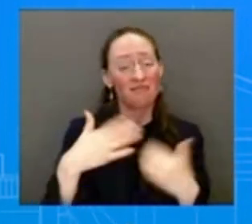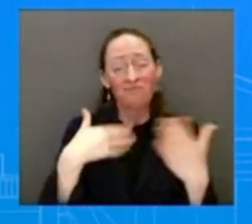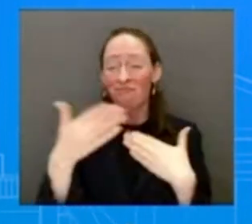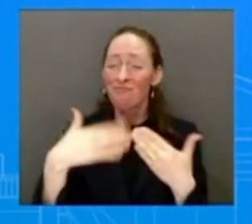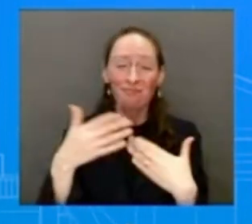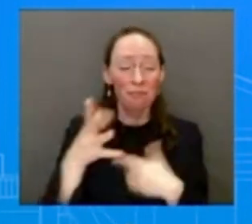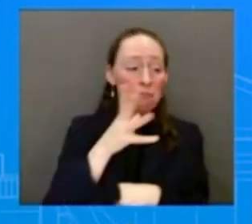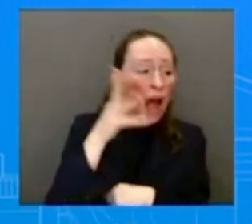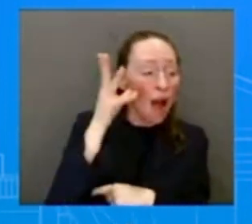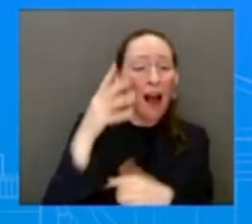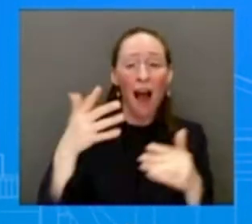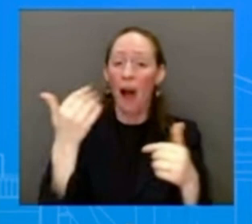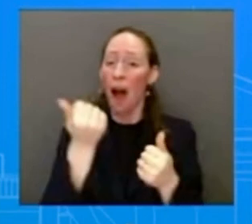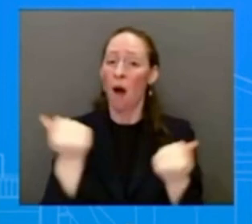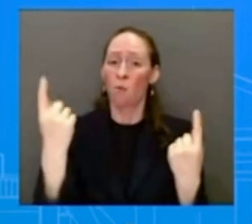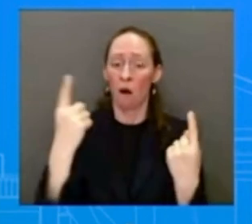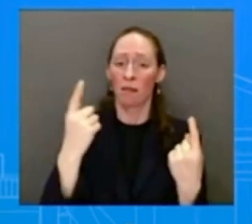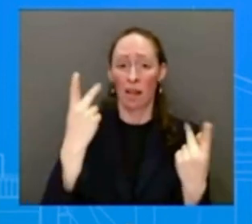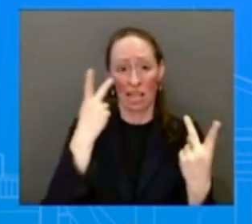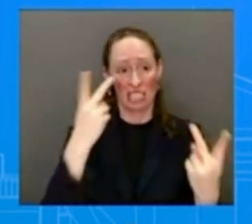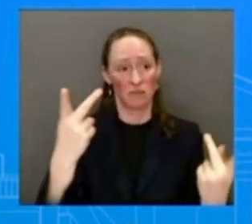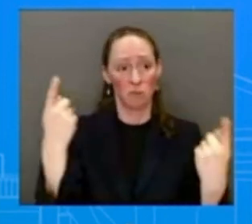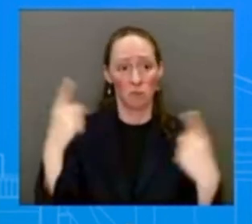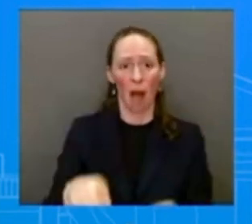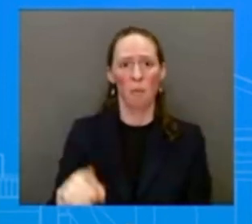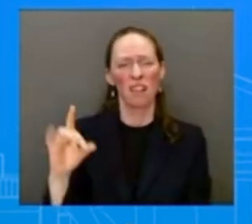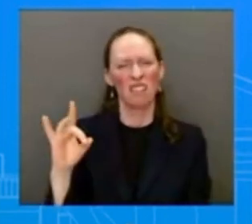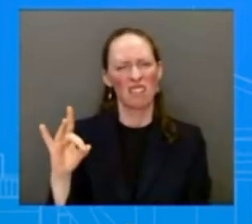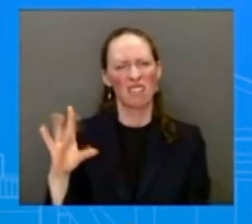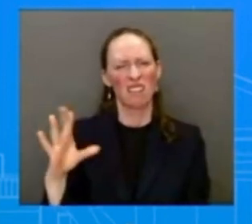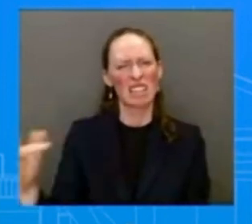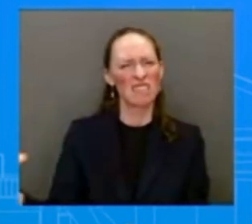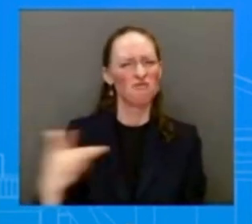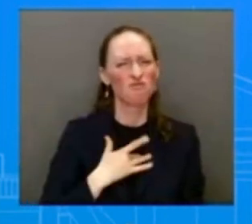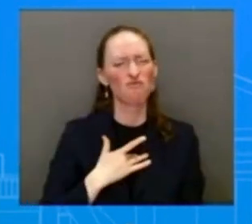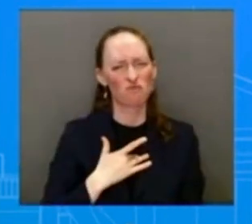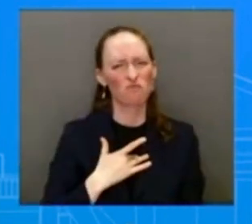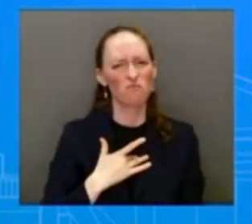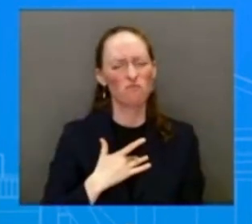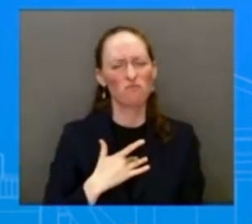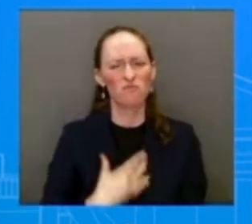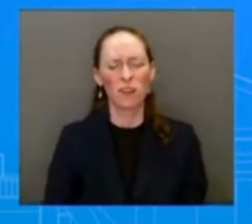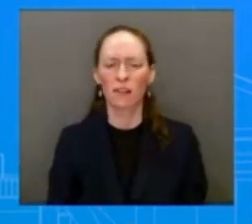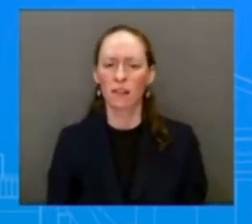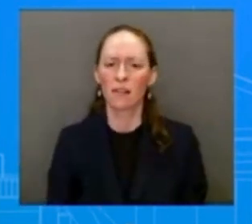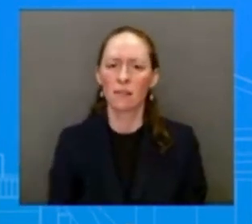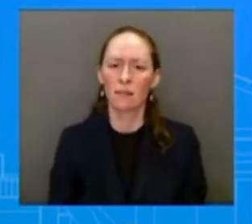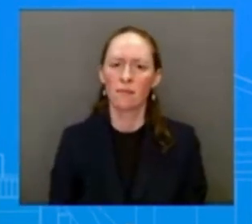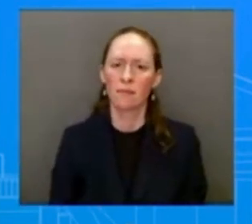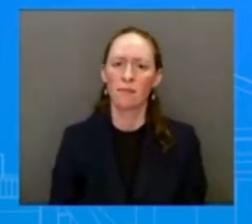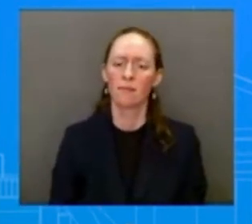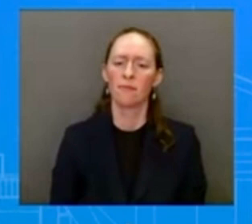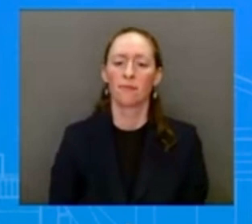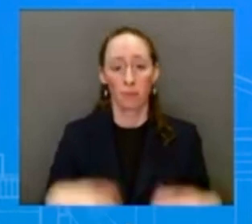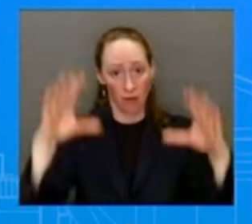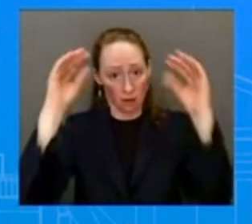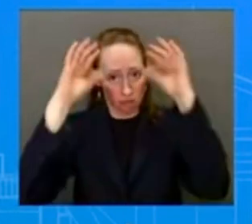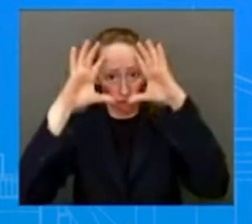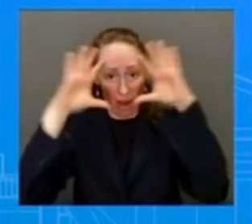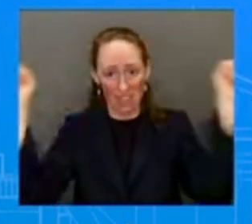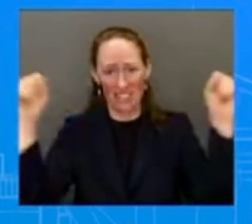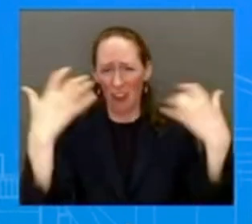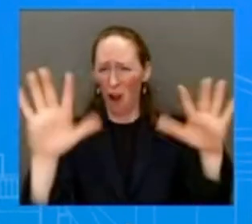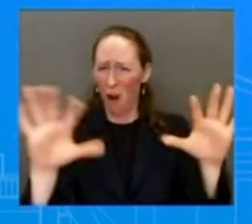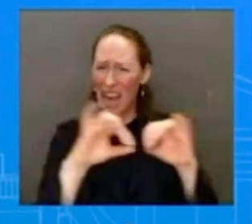why this President has been very clear from day one he is going to continue to fight for those communities. That's why he did a historic amount of executive orders.